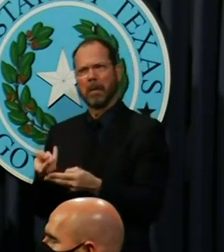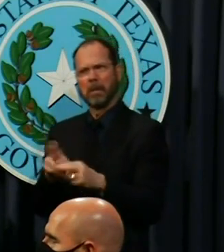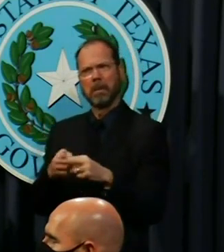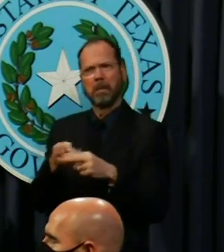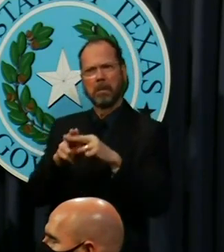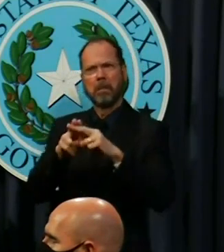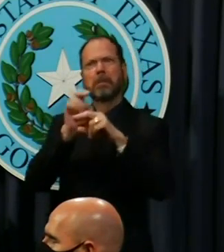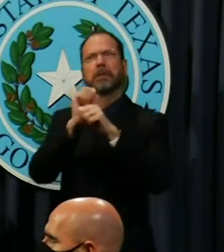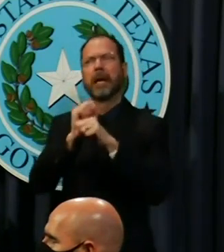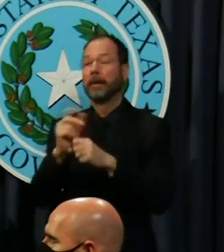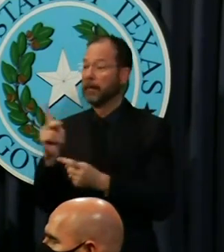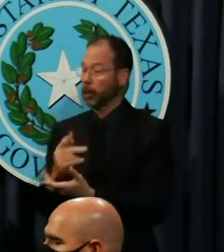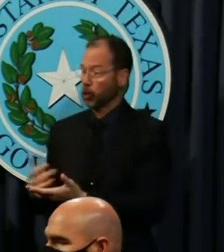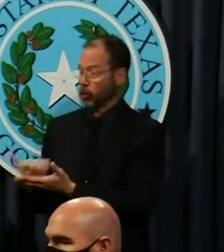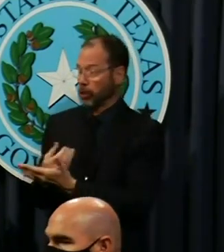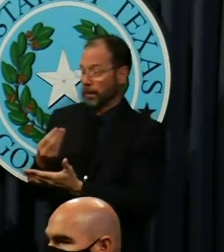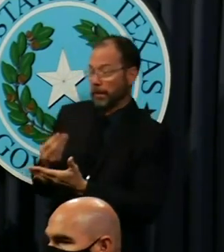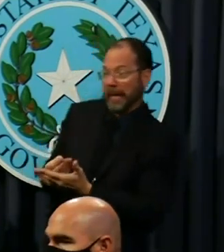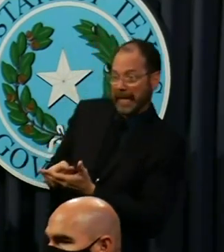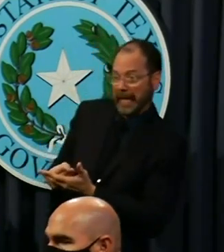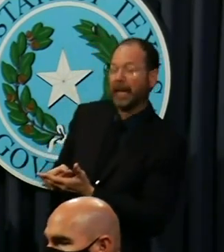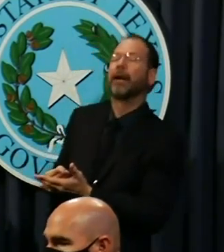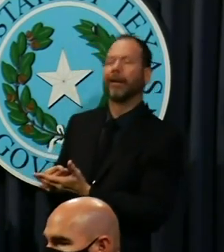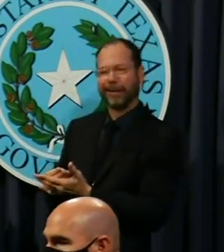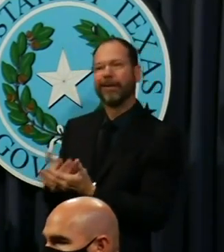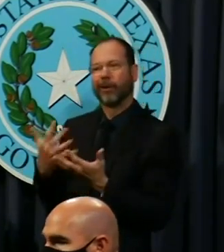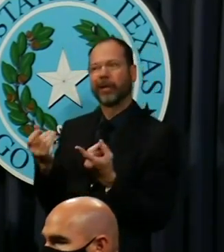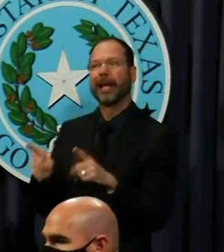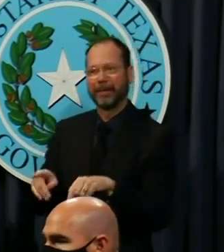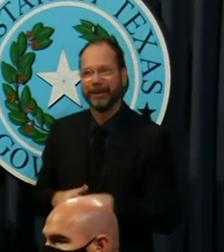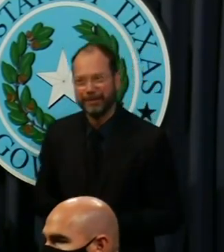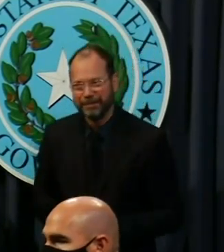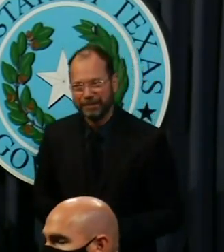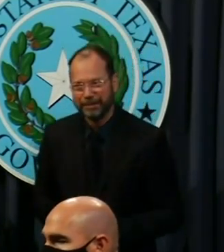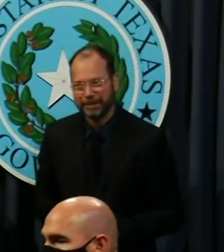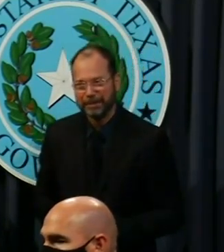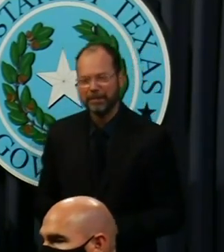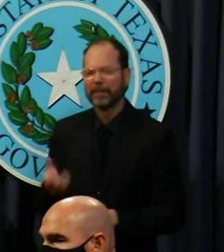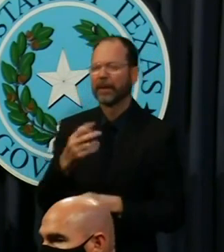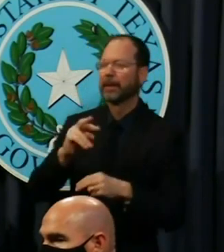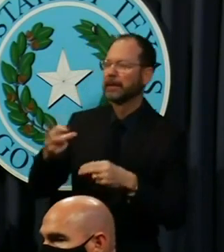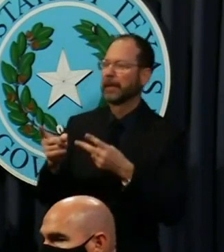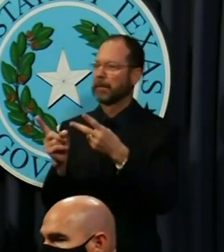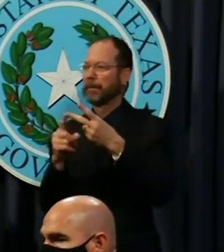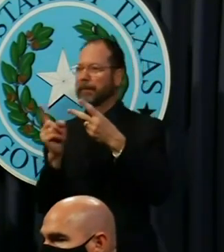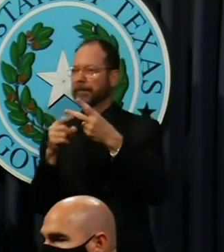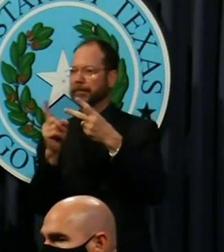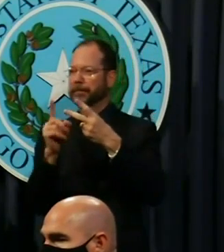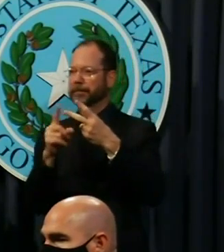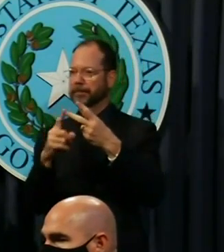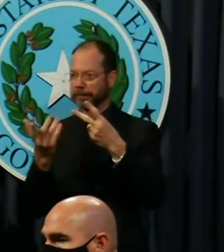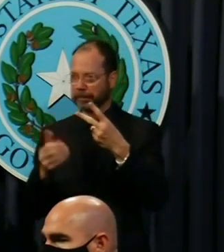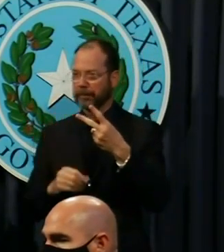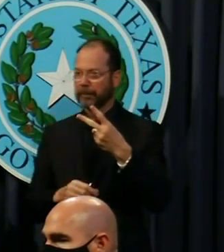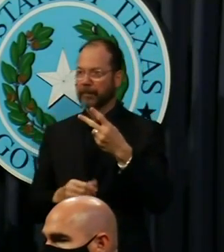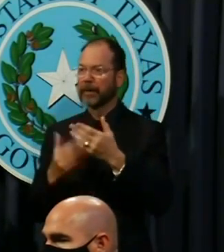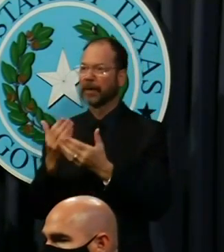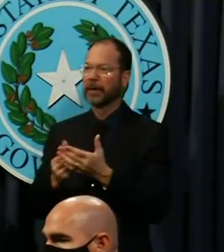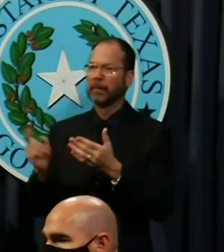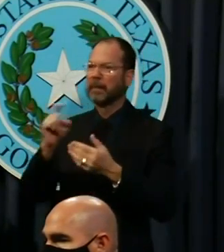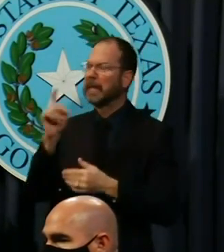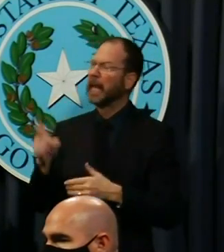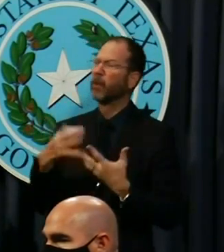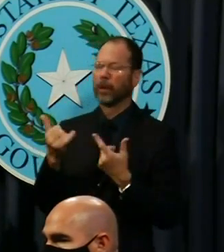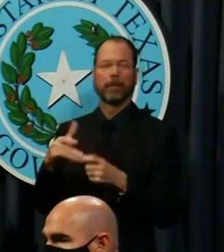individual pocketbooks is already underway. The second point is that there are some Texans who want to